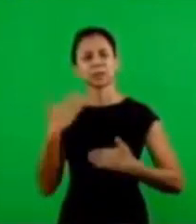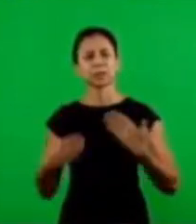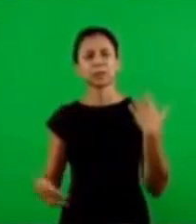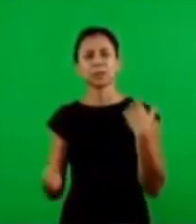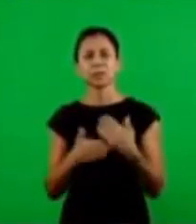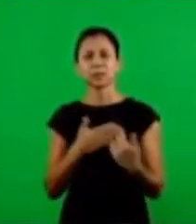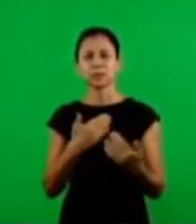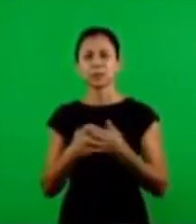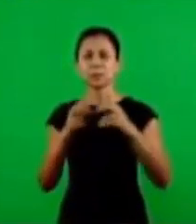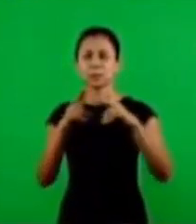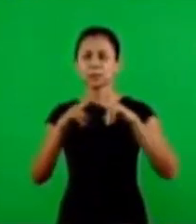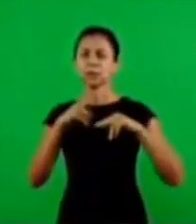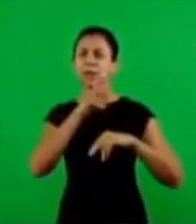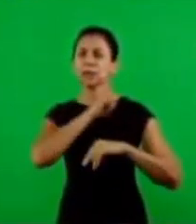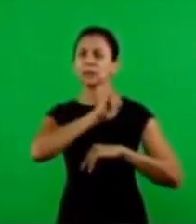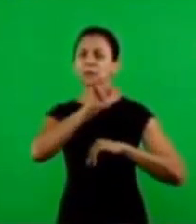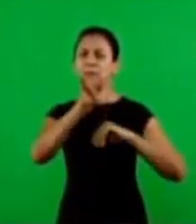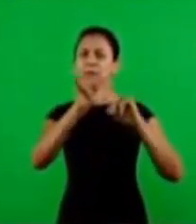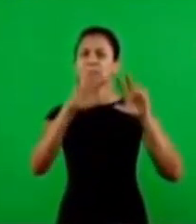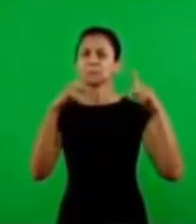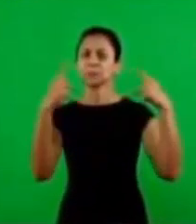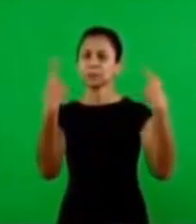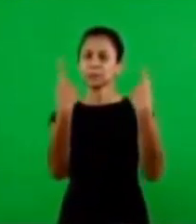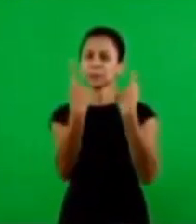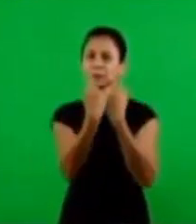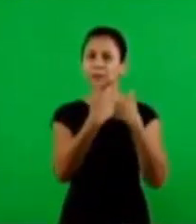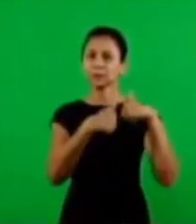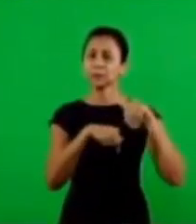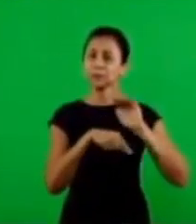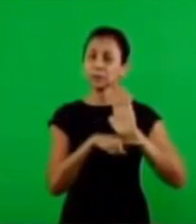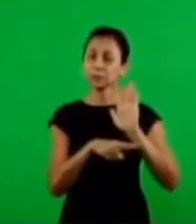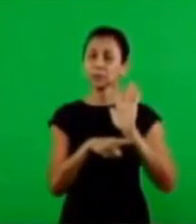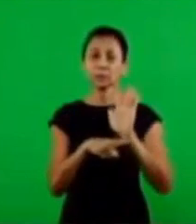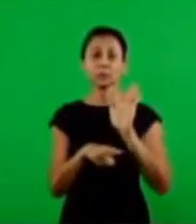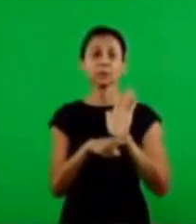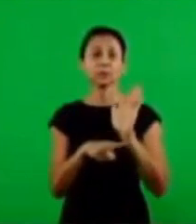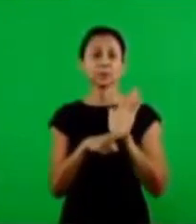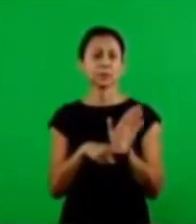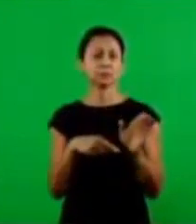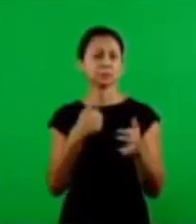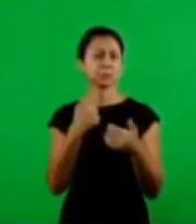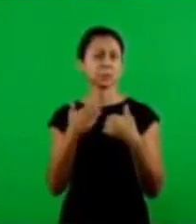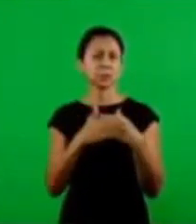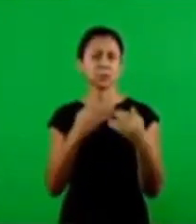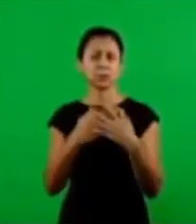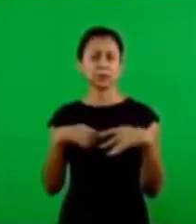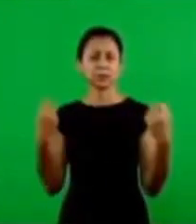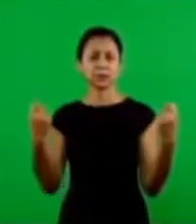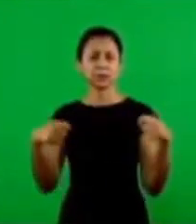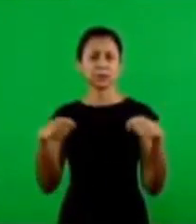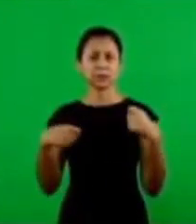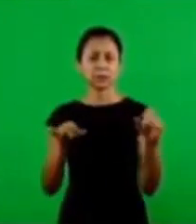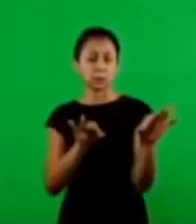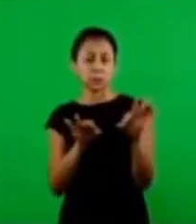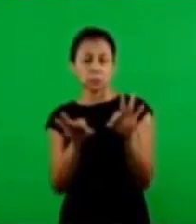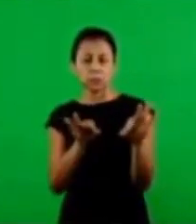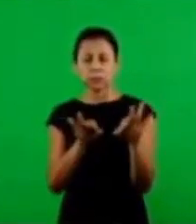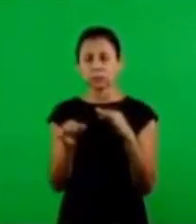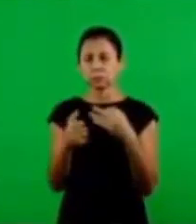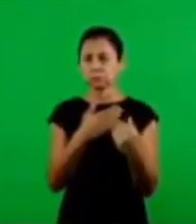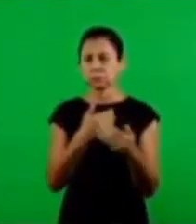help the women because if you have any problem contact us we're going to help you with whatever necessity you may have